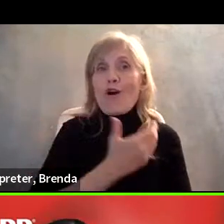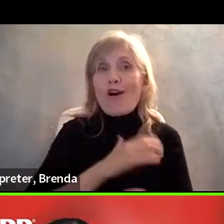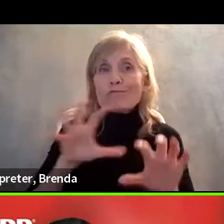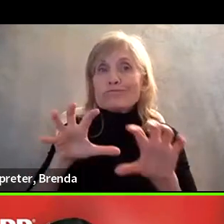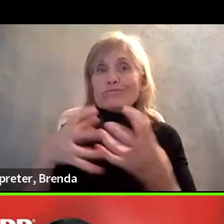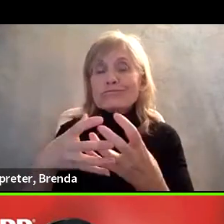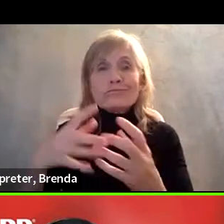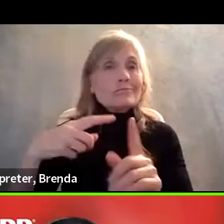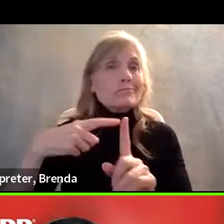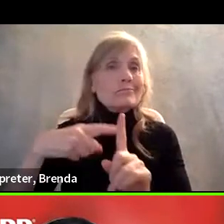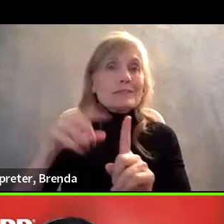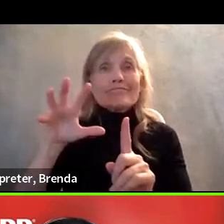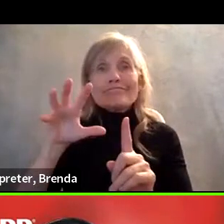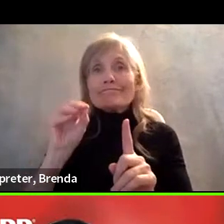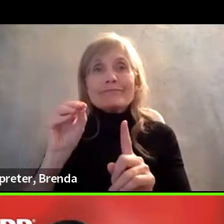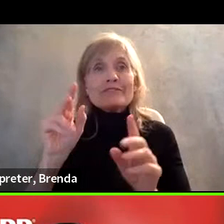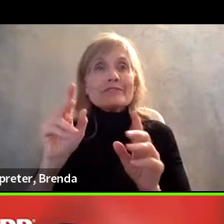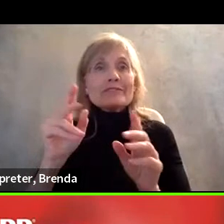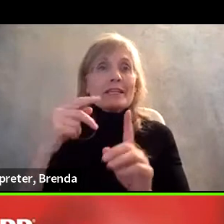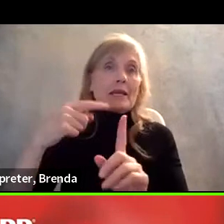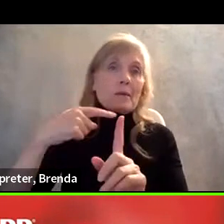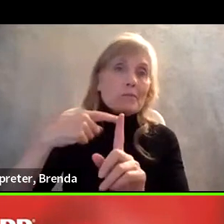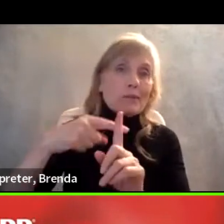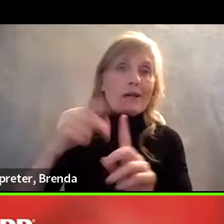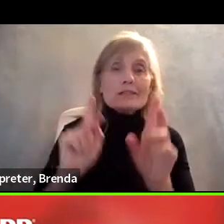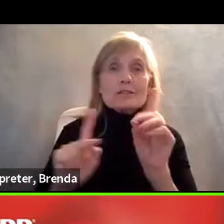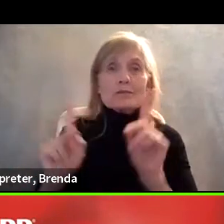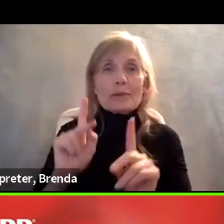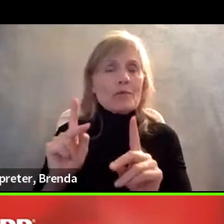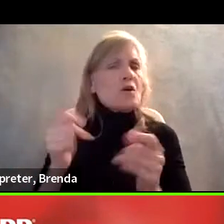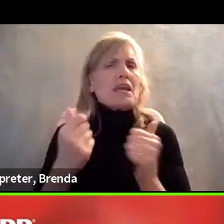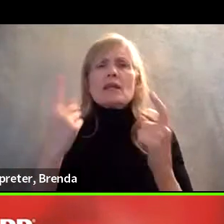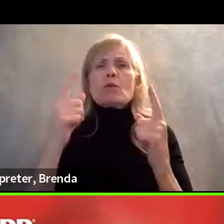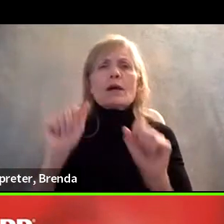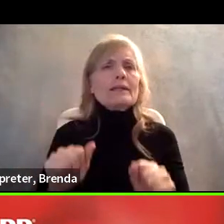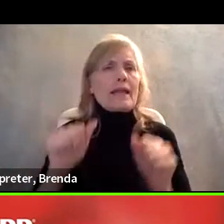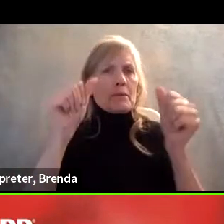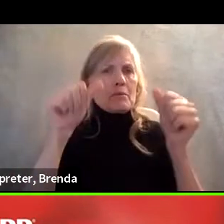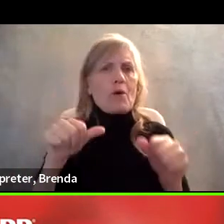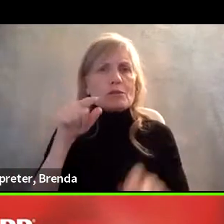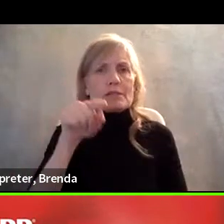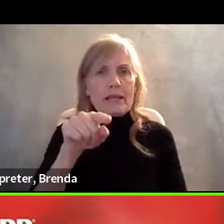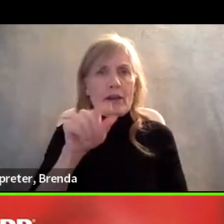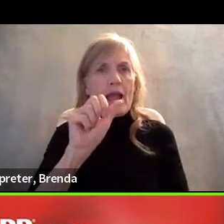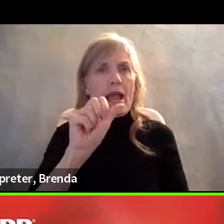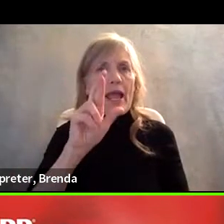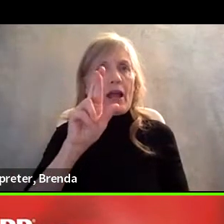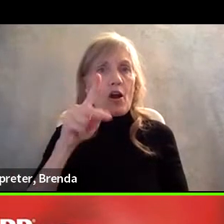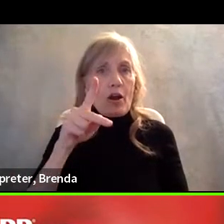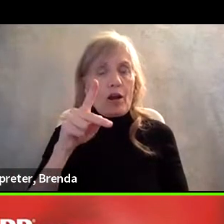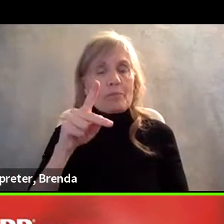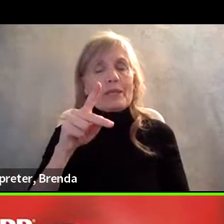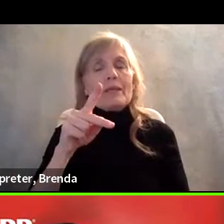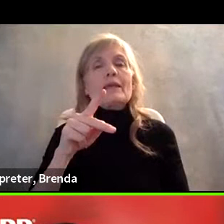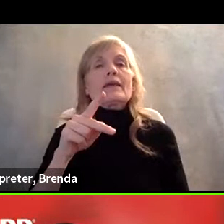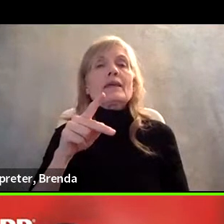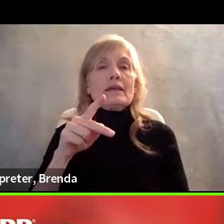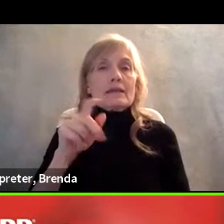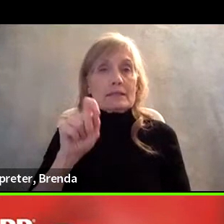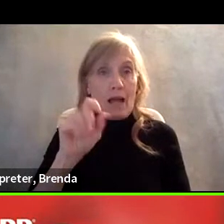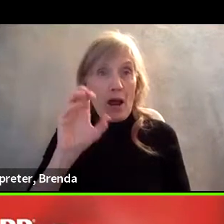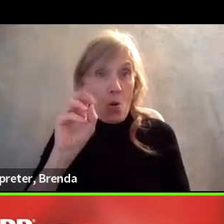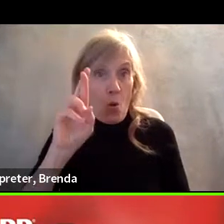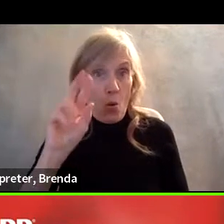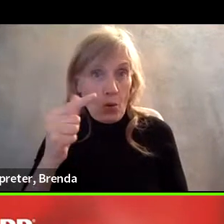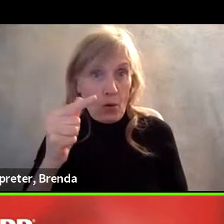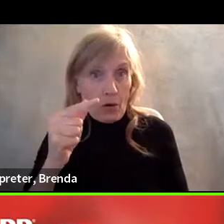although anybody can apply for a job on the AARP job board, um, and you can reach that by going to AARP.org slash jobs. So that's one